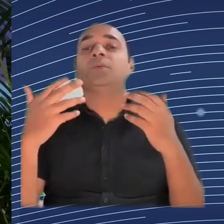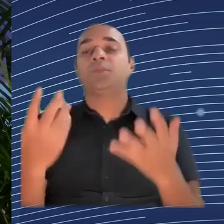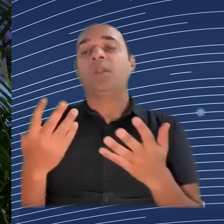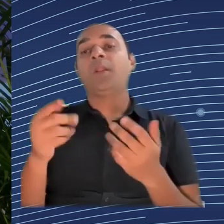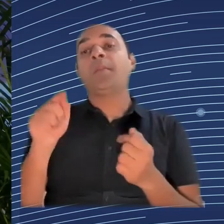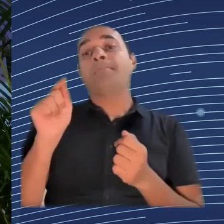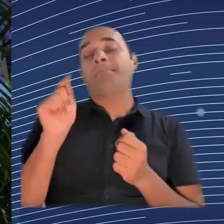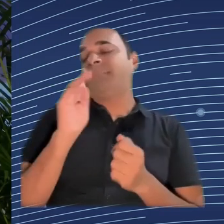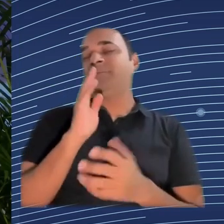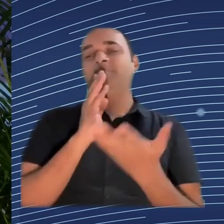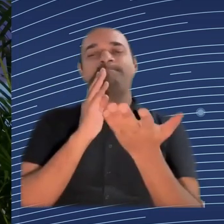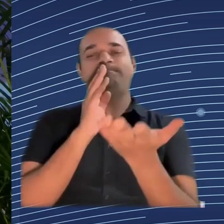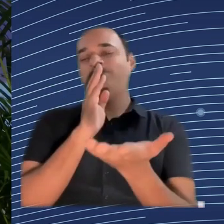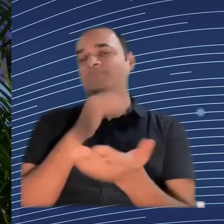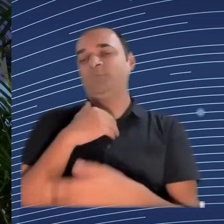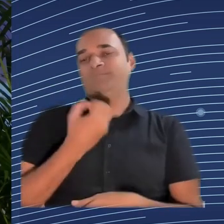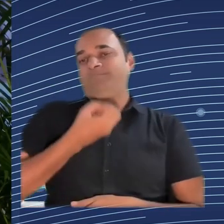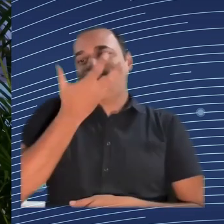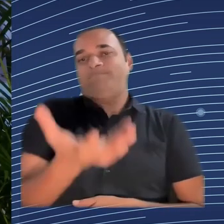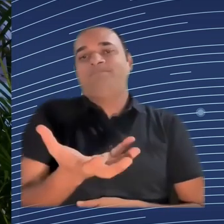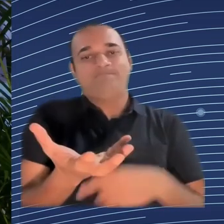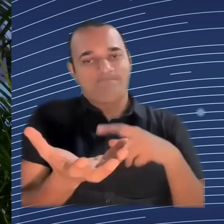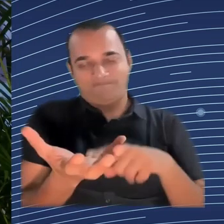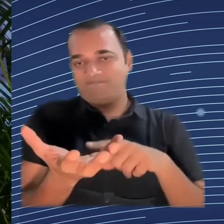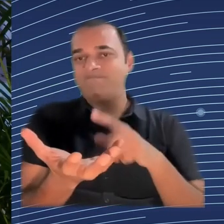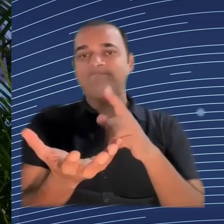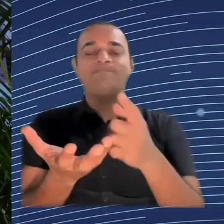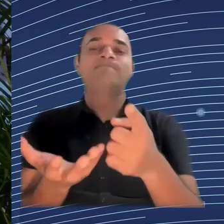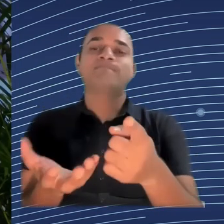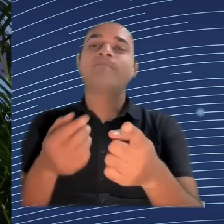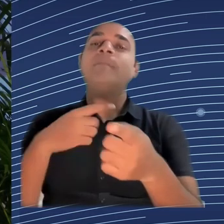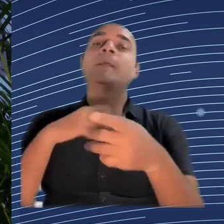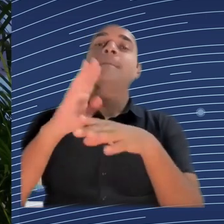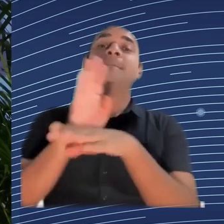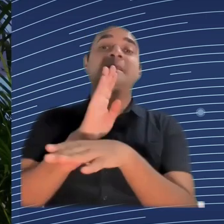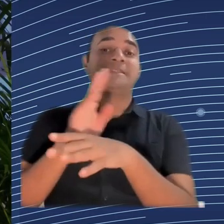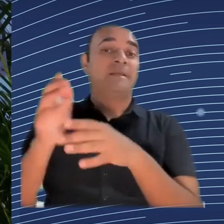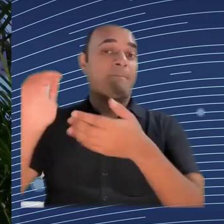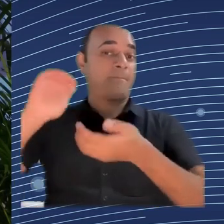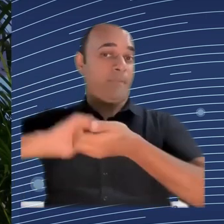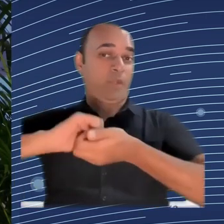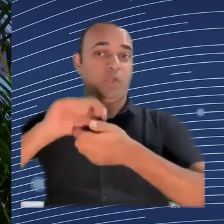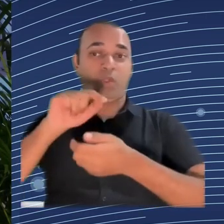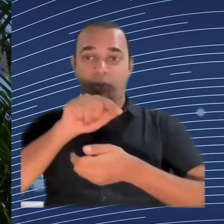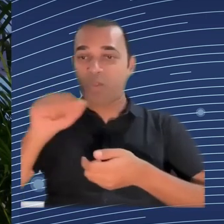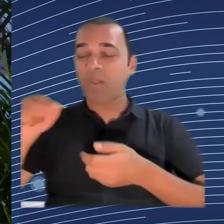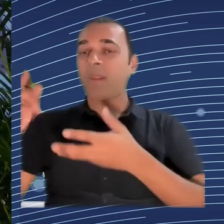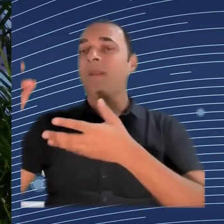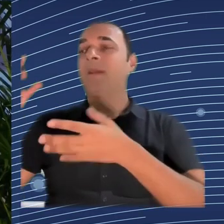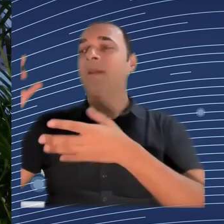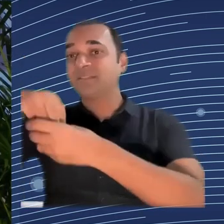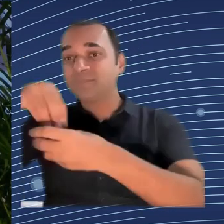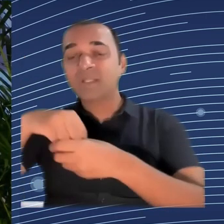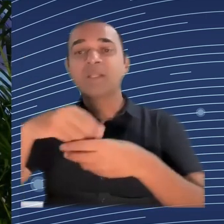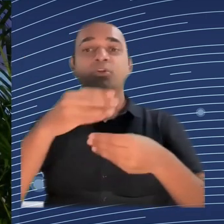of the business model. And it is what we need to have, sustained by regulation.